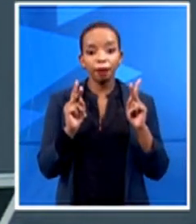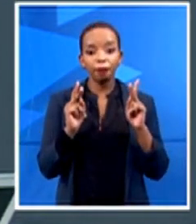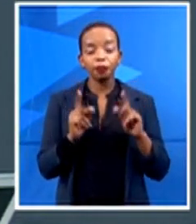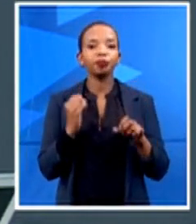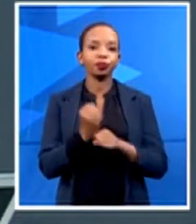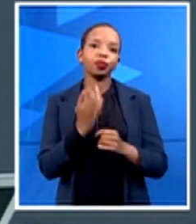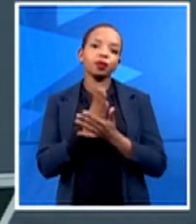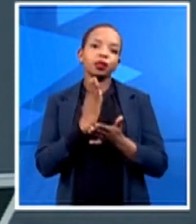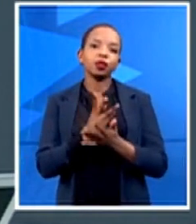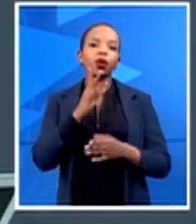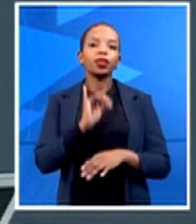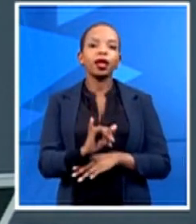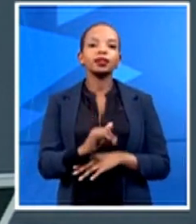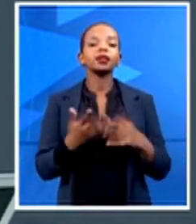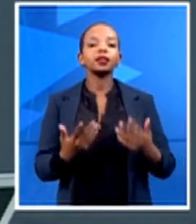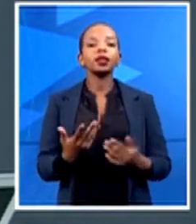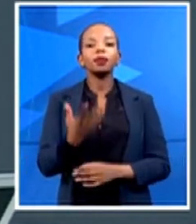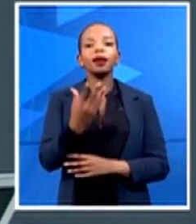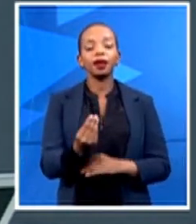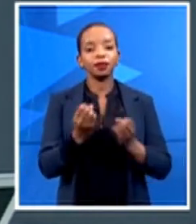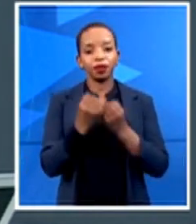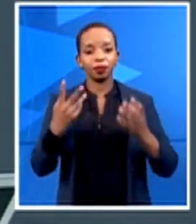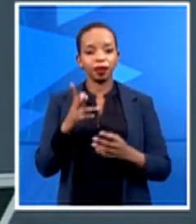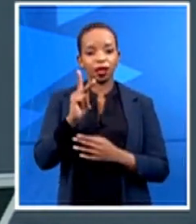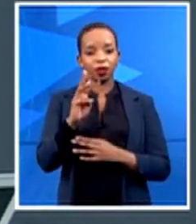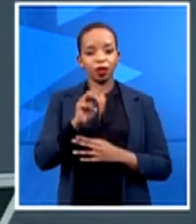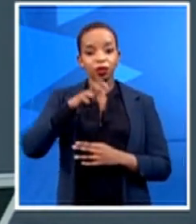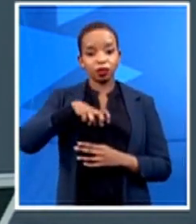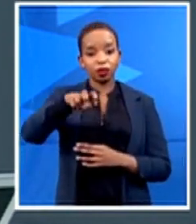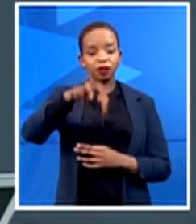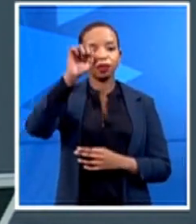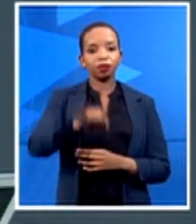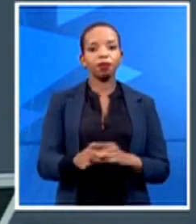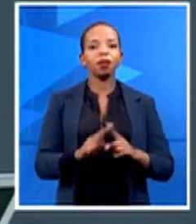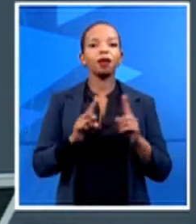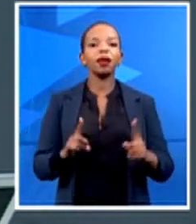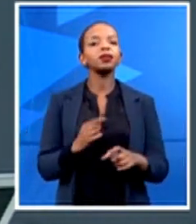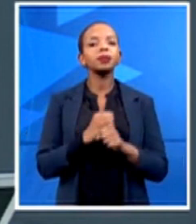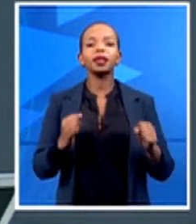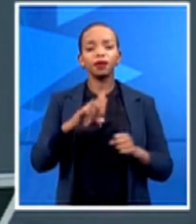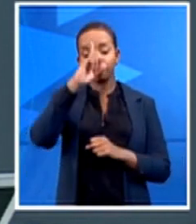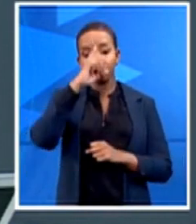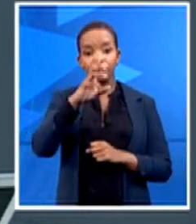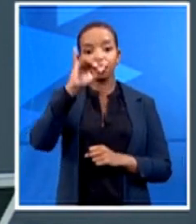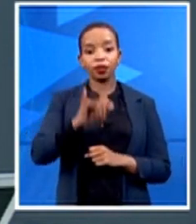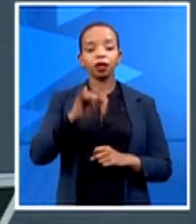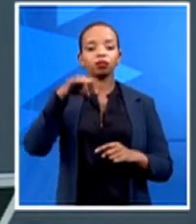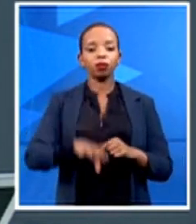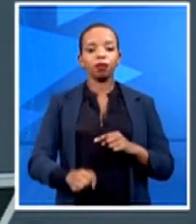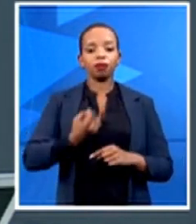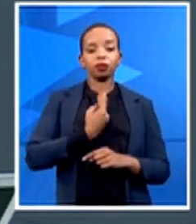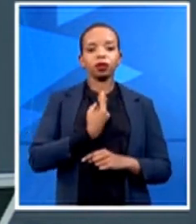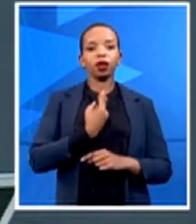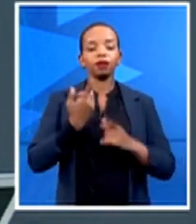kilometers, but never did this petrol attendant believe that he will find himself on the front line of the coronavirus